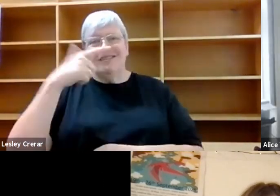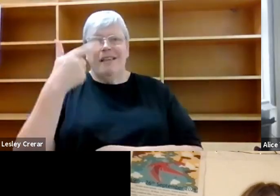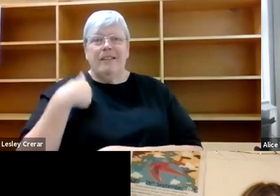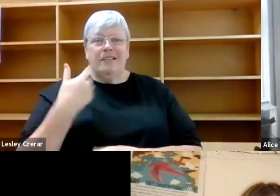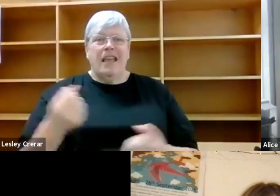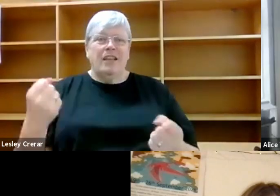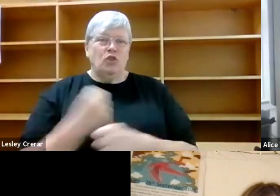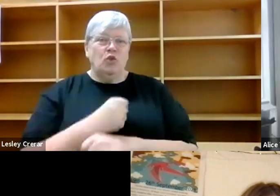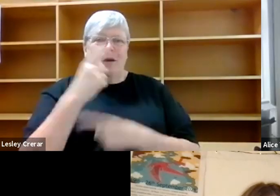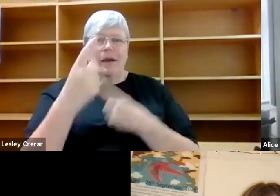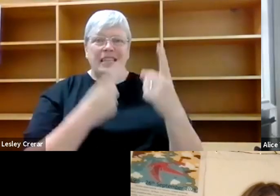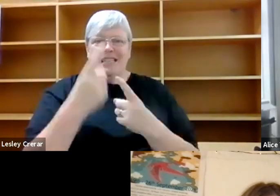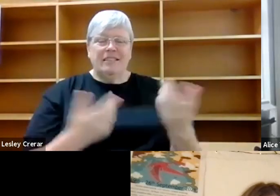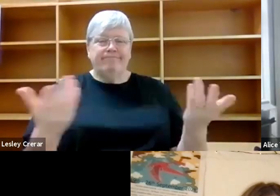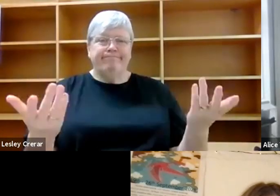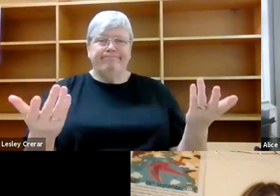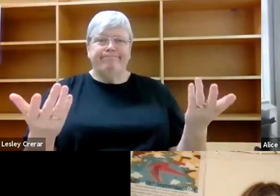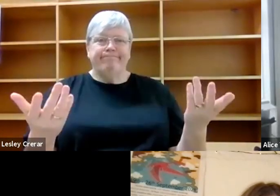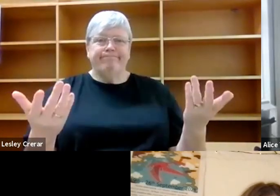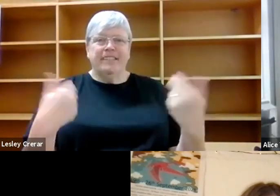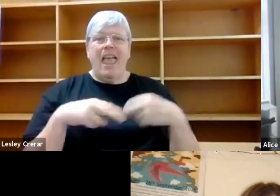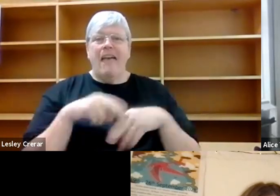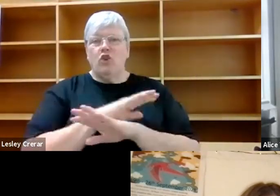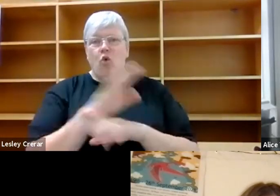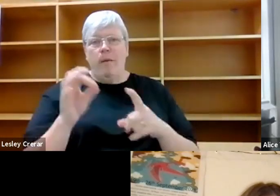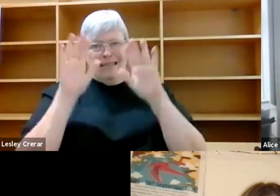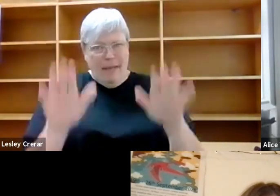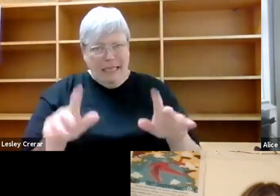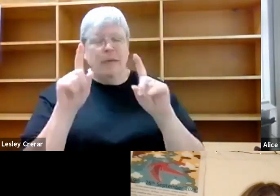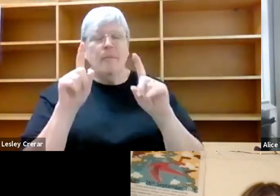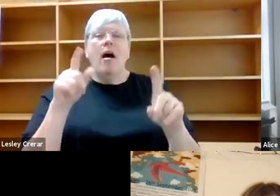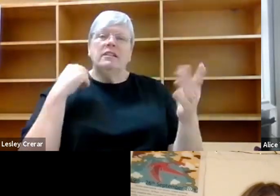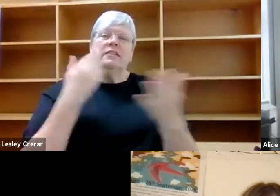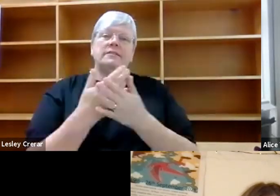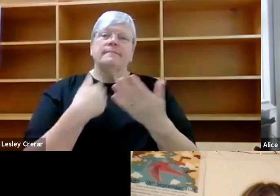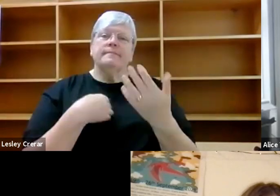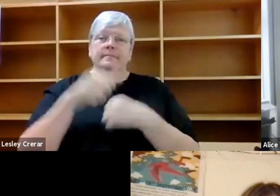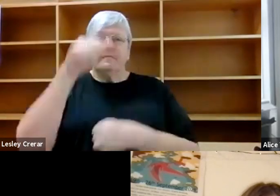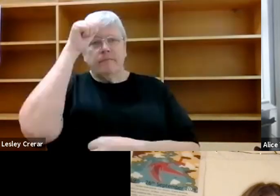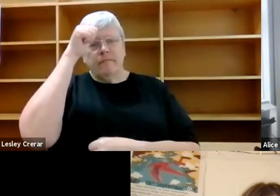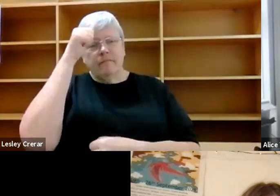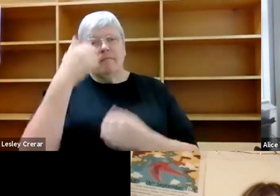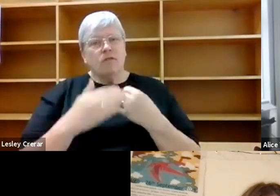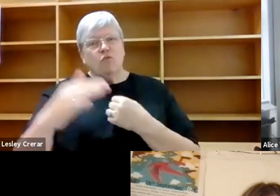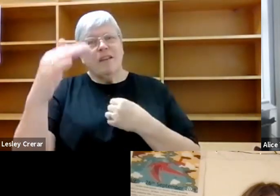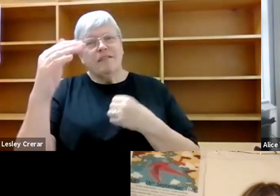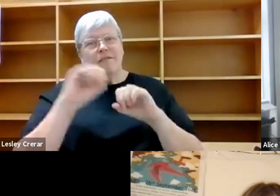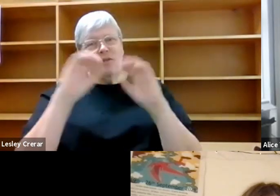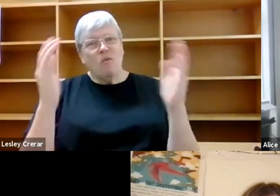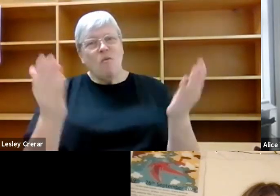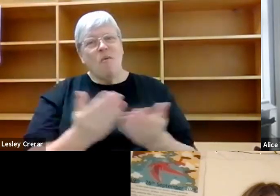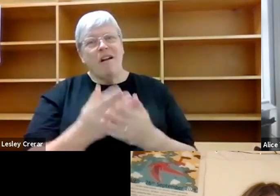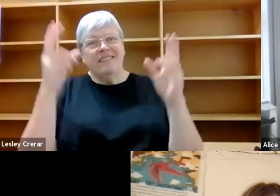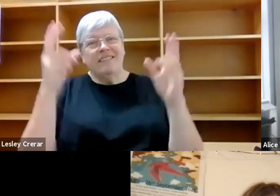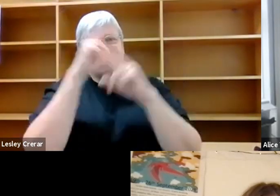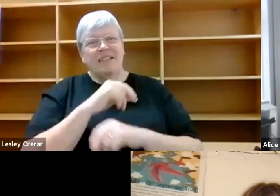our commuting in a non pandemic period. And I think for me, at least being aware that the rest of the world is sleeping feels